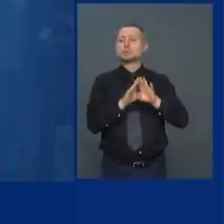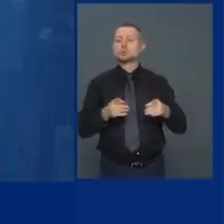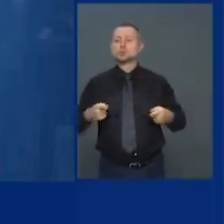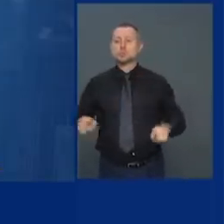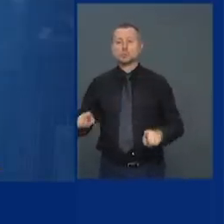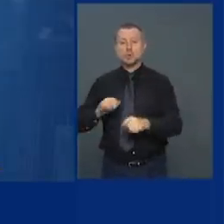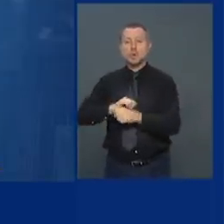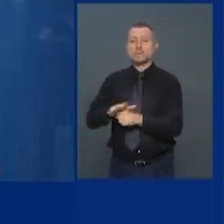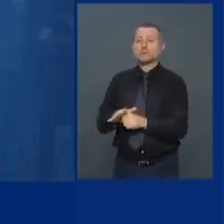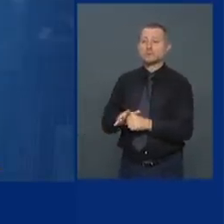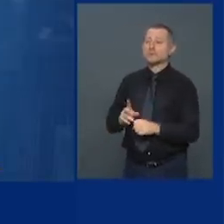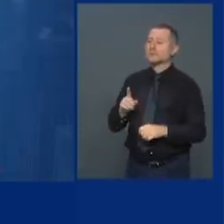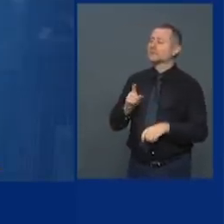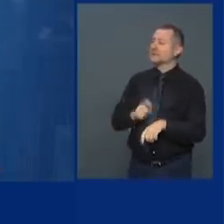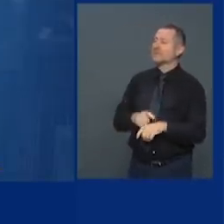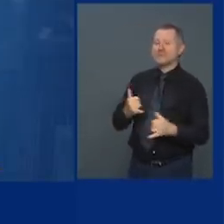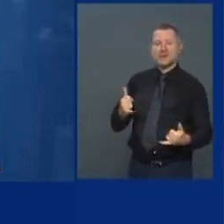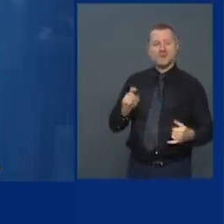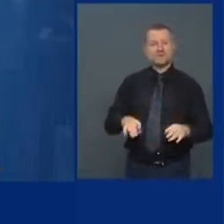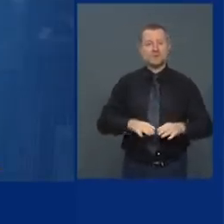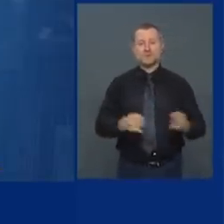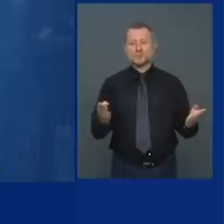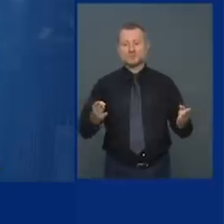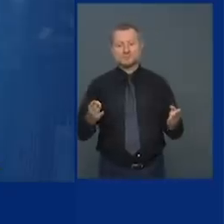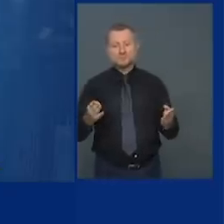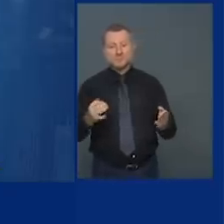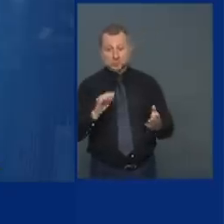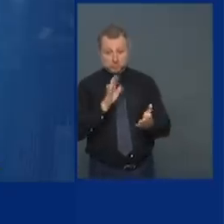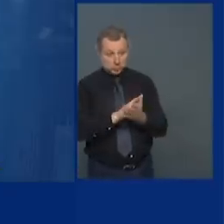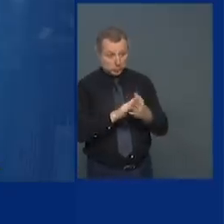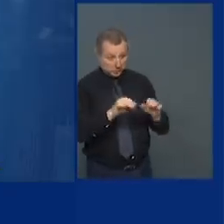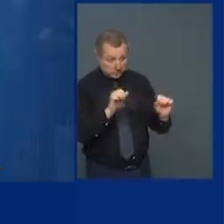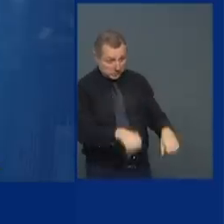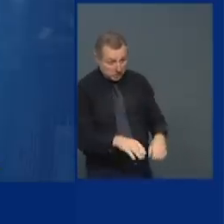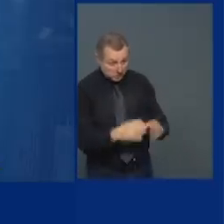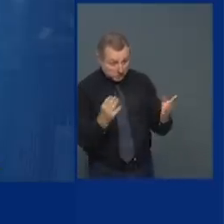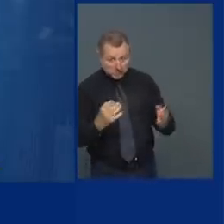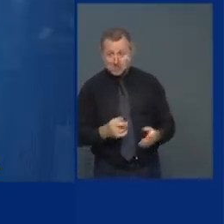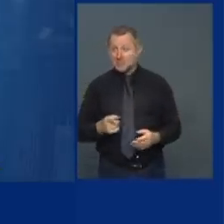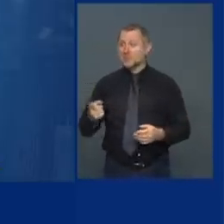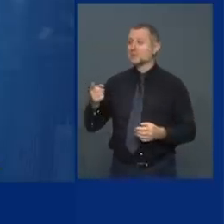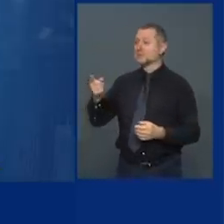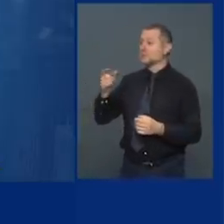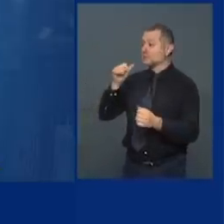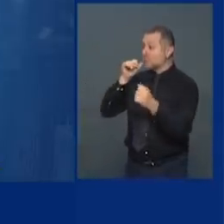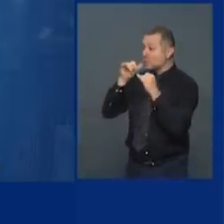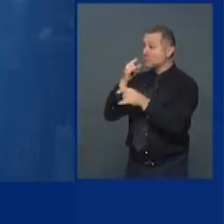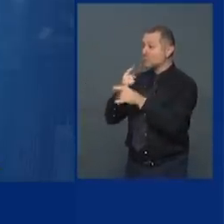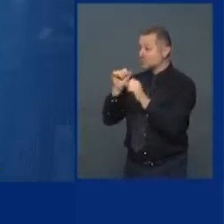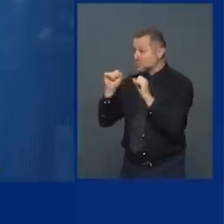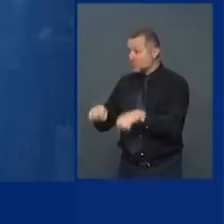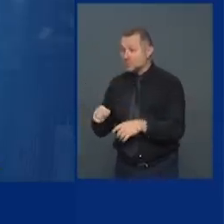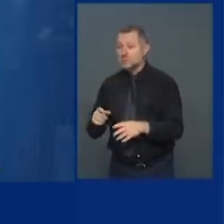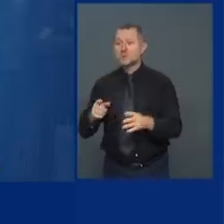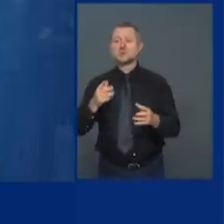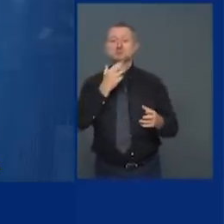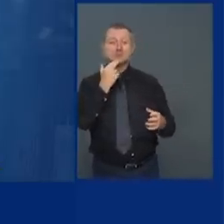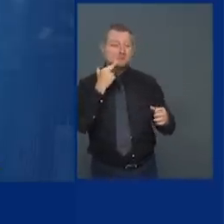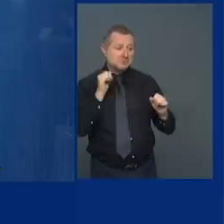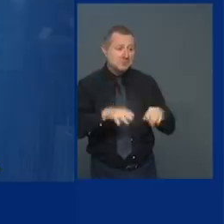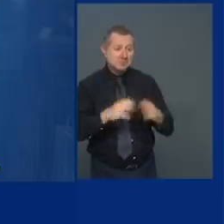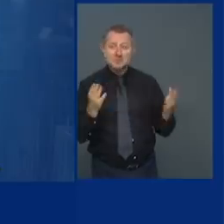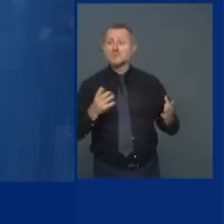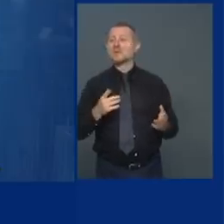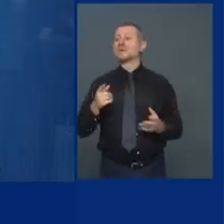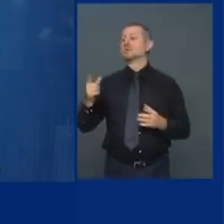shelters you can open schools you can open bars you can open restaurants you can open gyms you can open flexible art